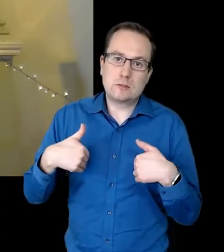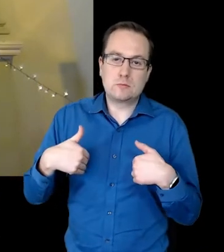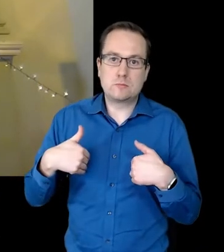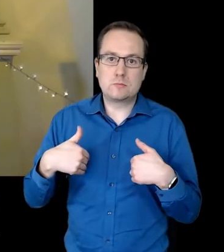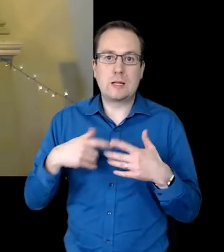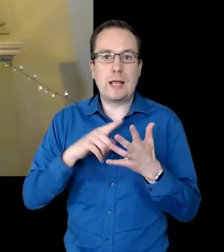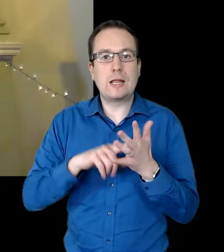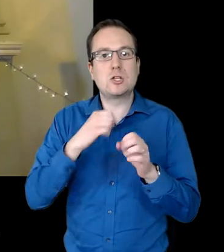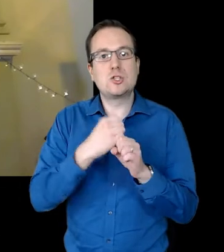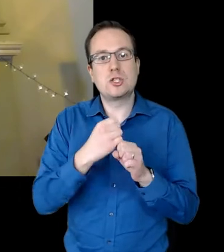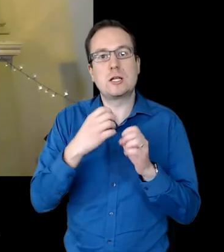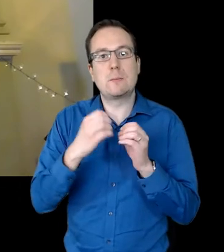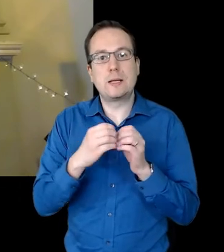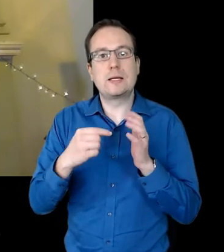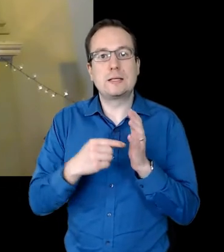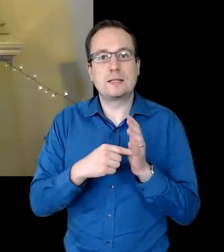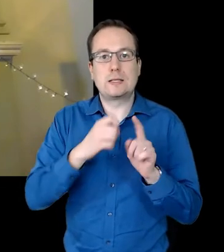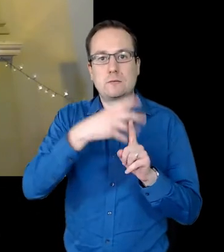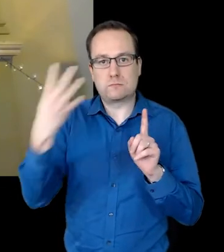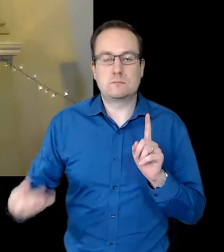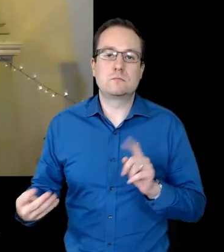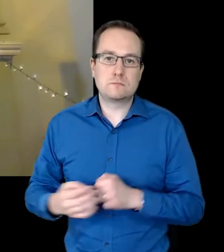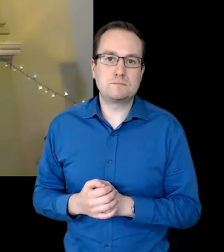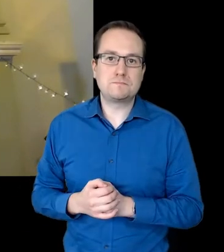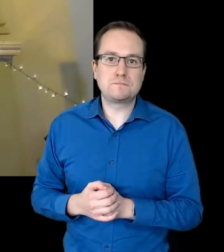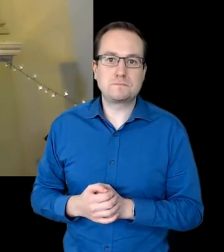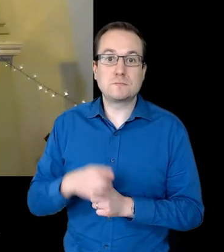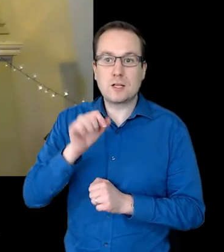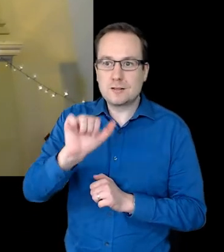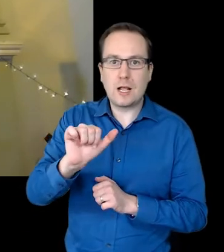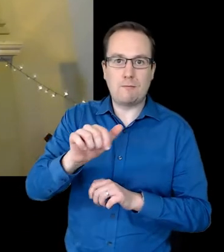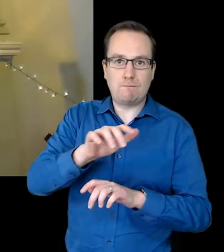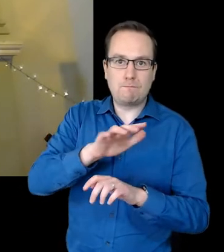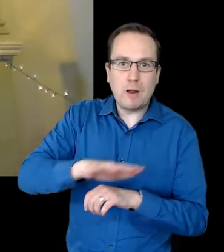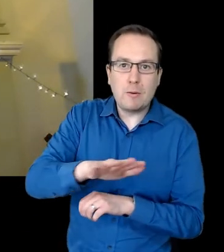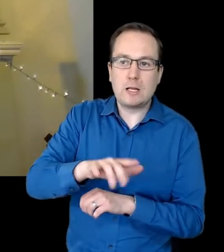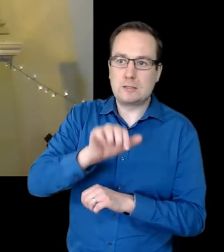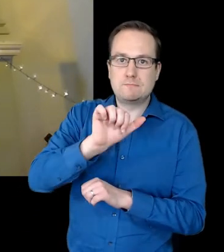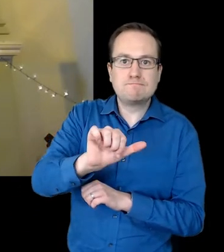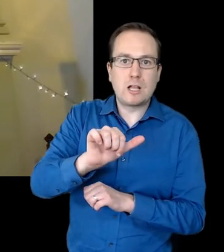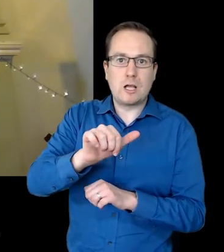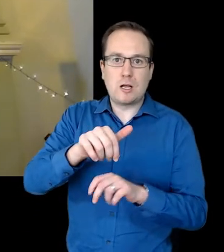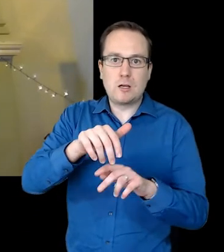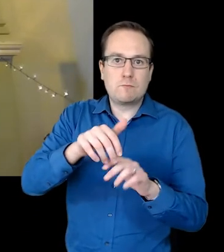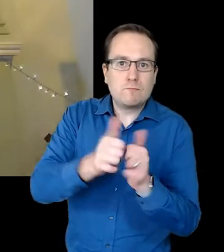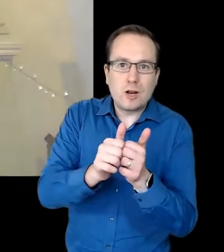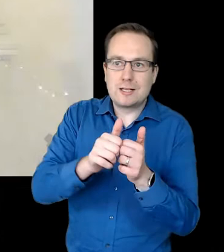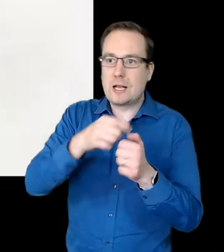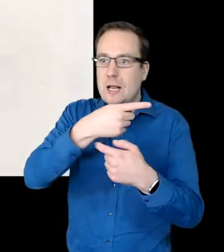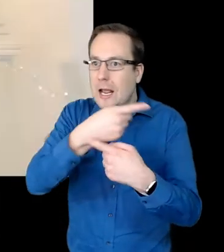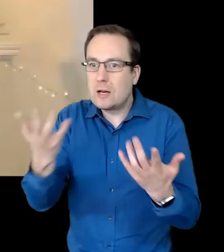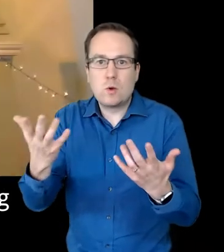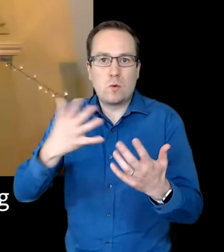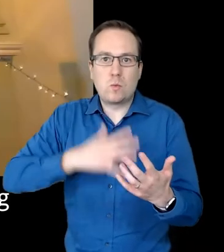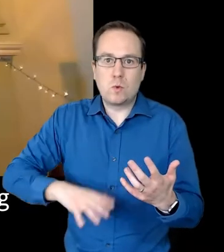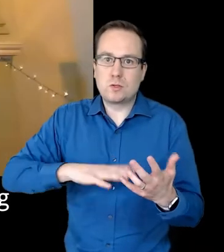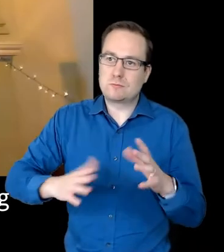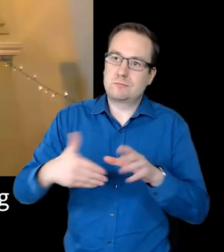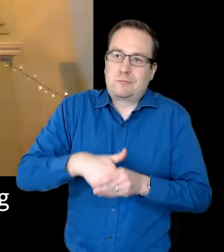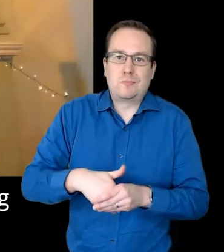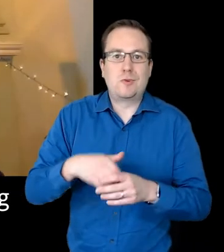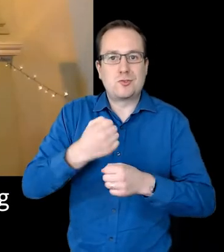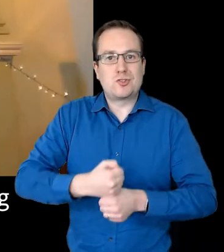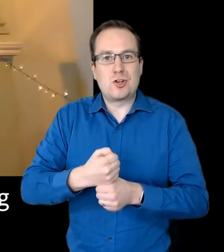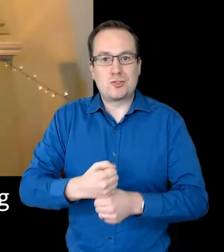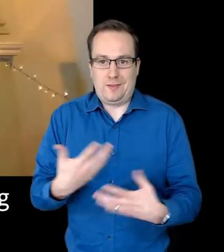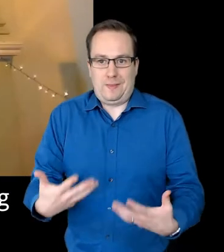LGBTQA for short, their families and friends and all who seek an inclusive church. This month our